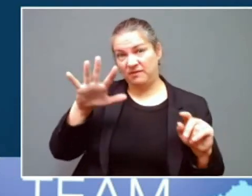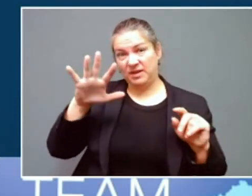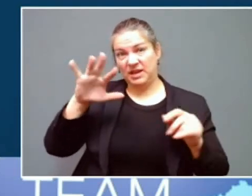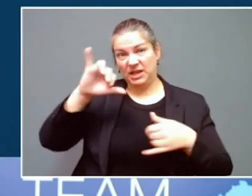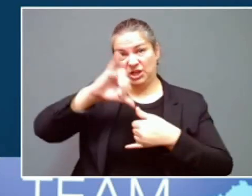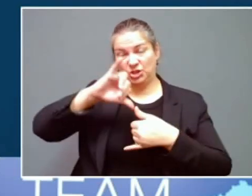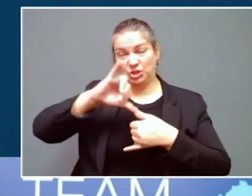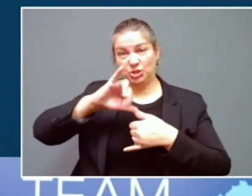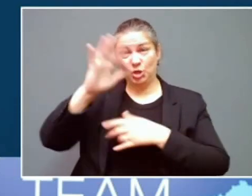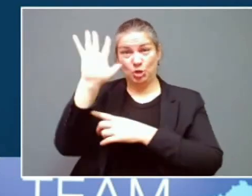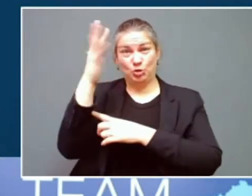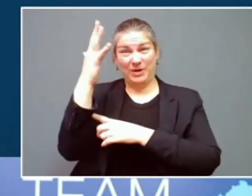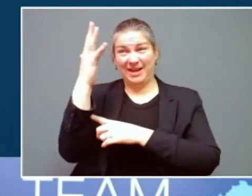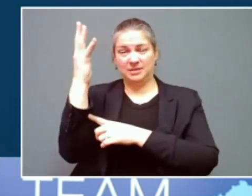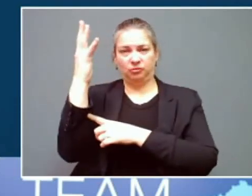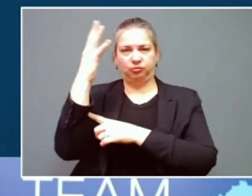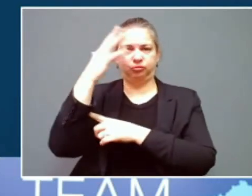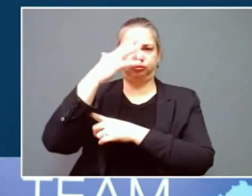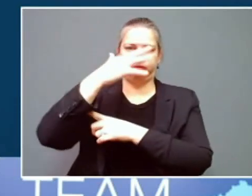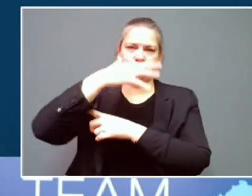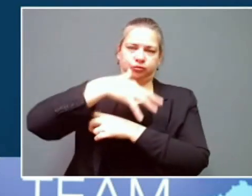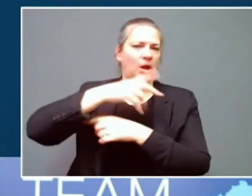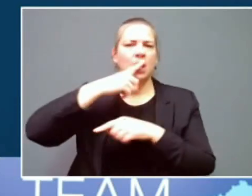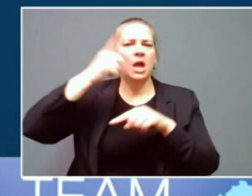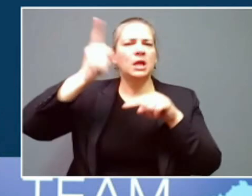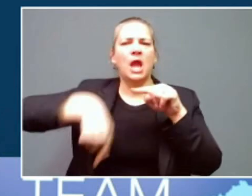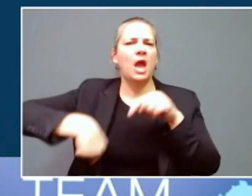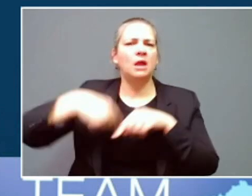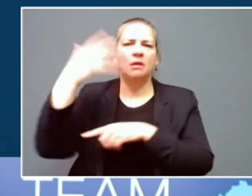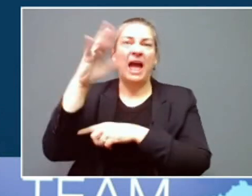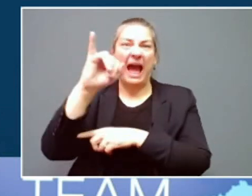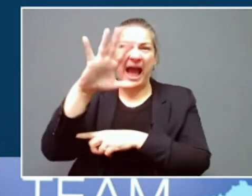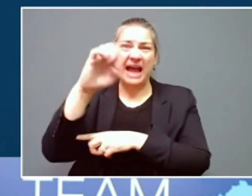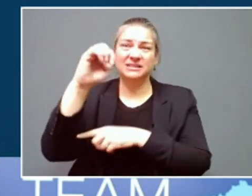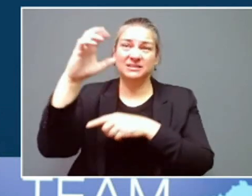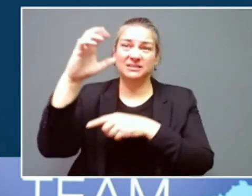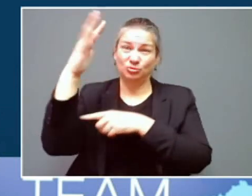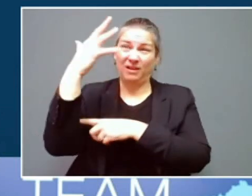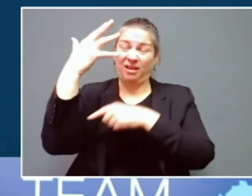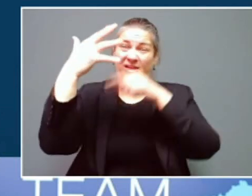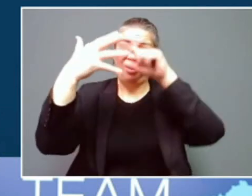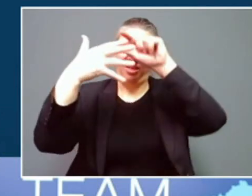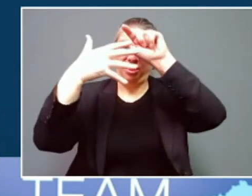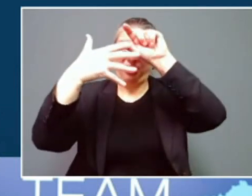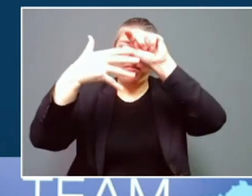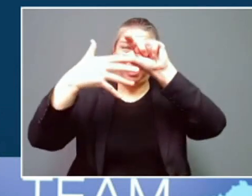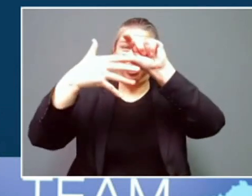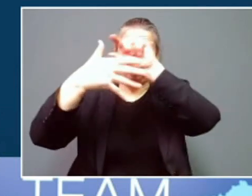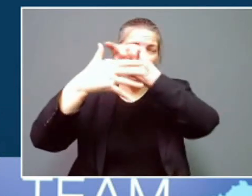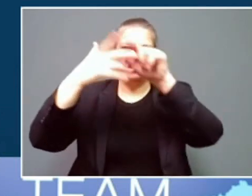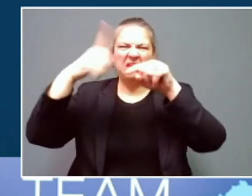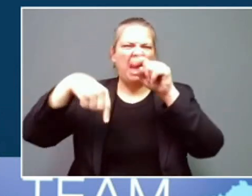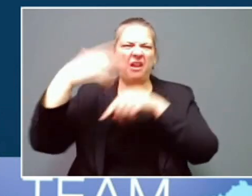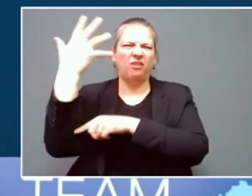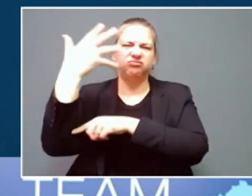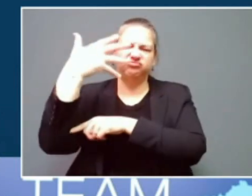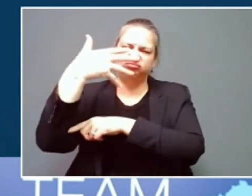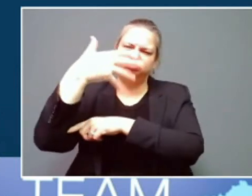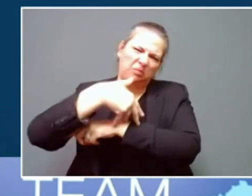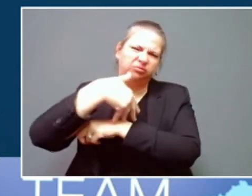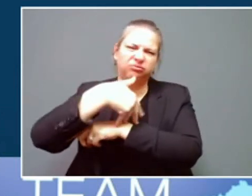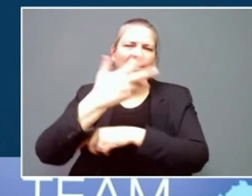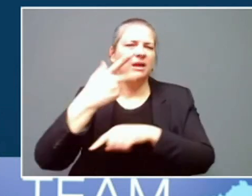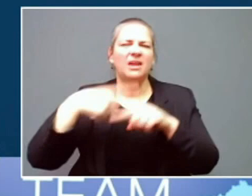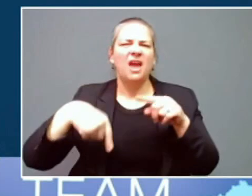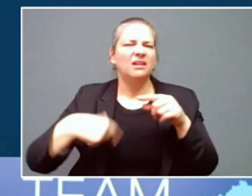sustain that weight of that much ice. So you can look for power outages. Please prepare and I'll talk a little bit about some of the things